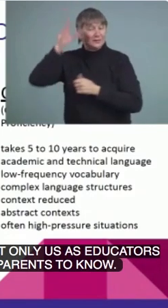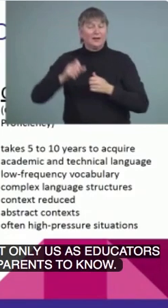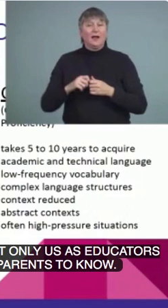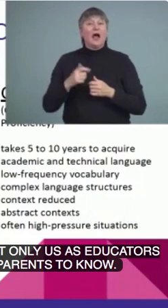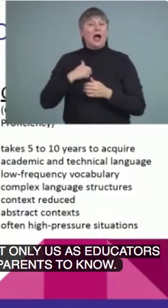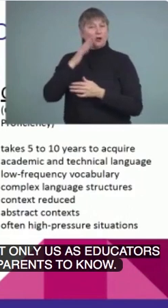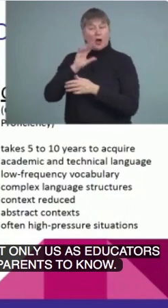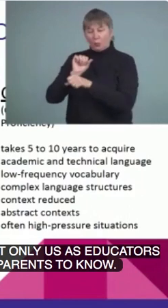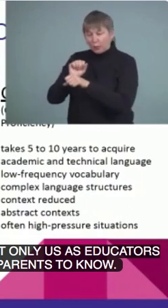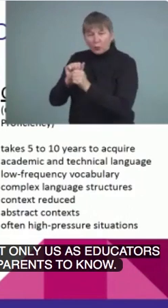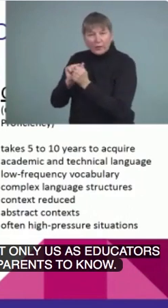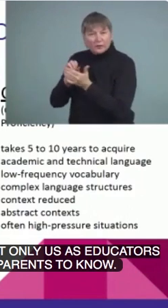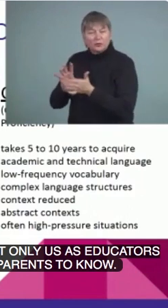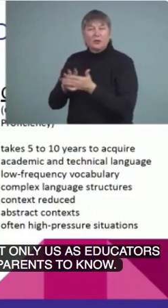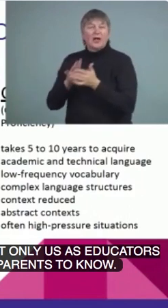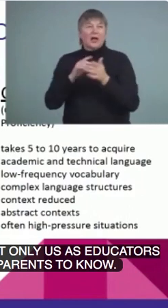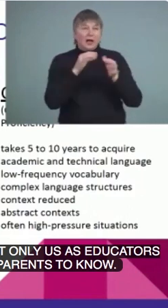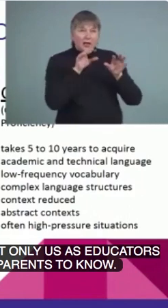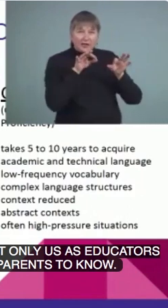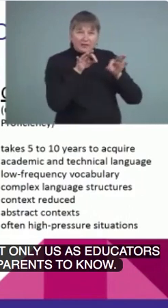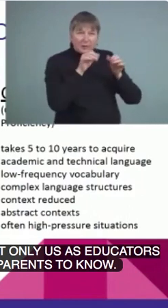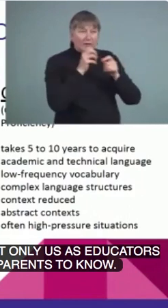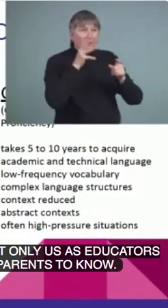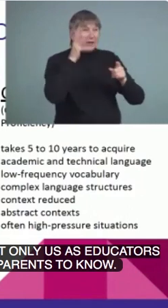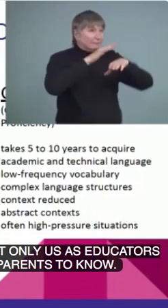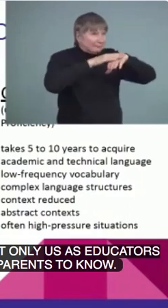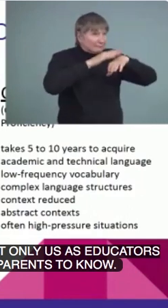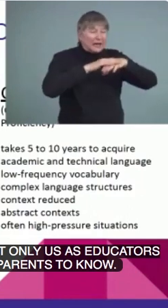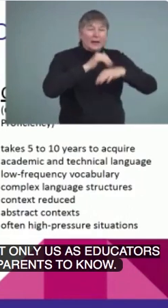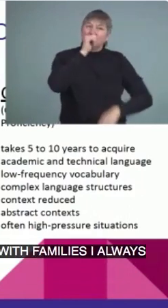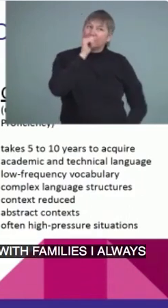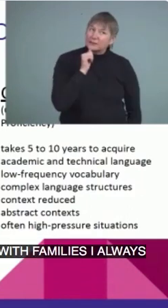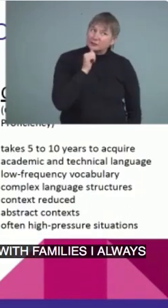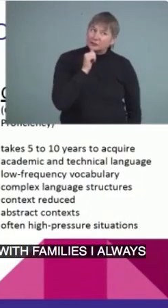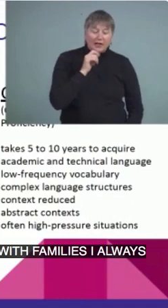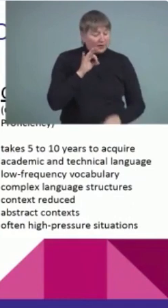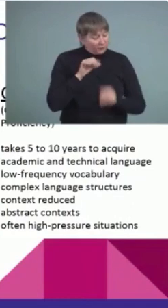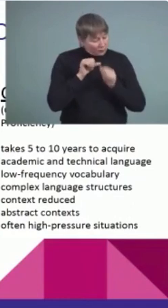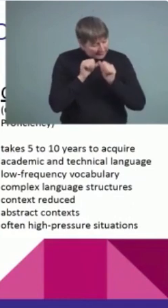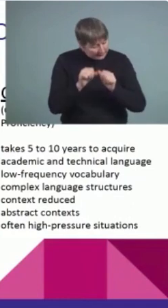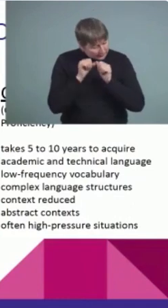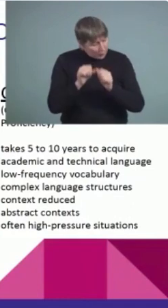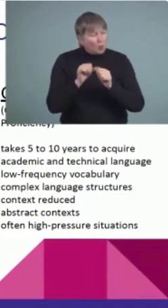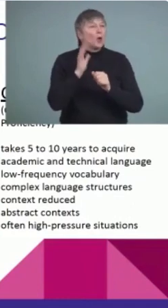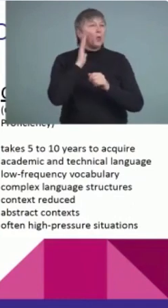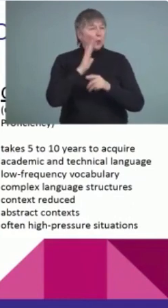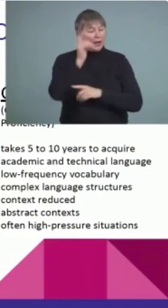with families, I always talk about patience. It takes time. If we keep working at it, it comes.